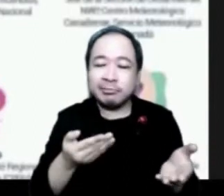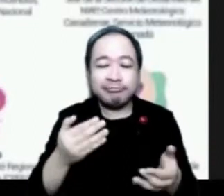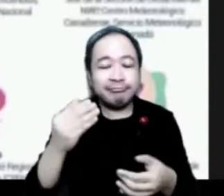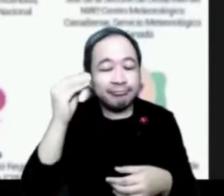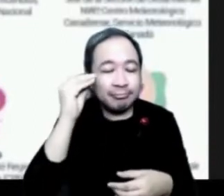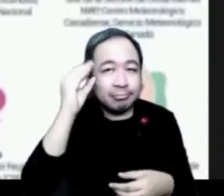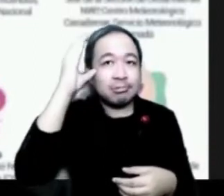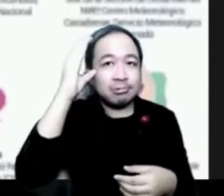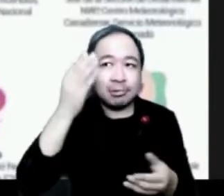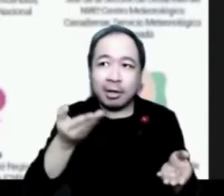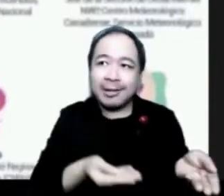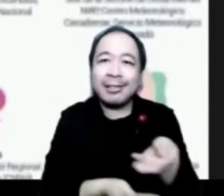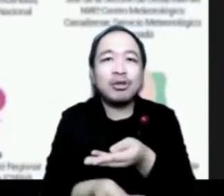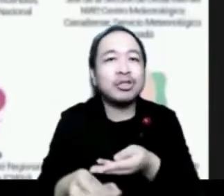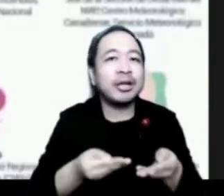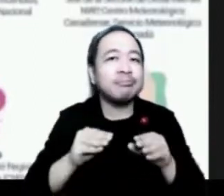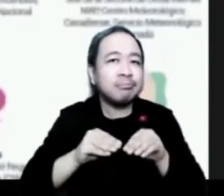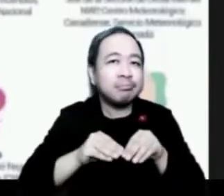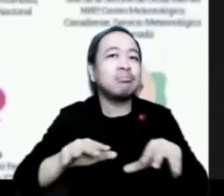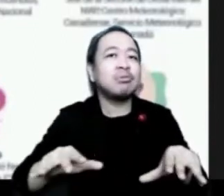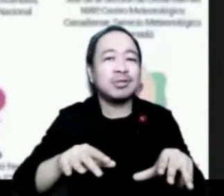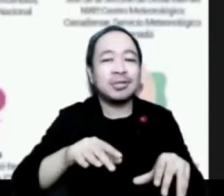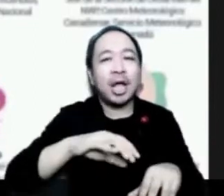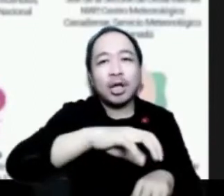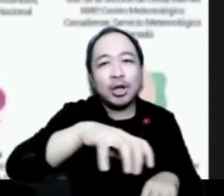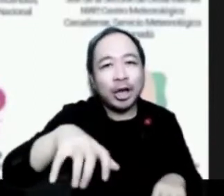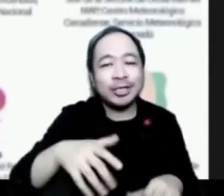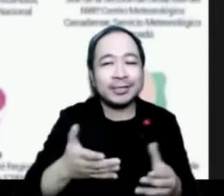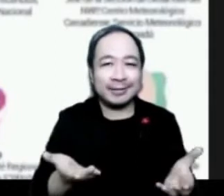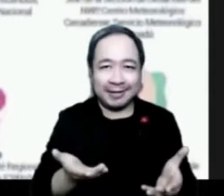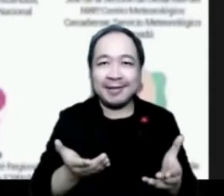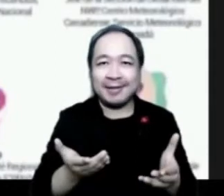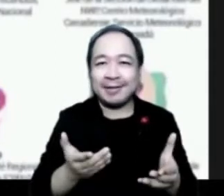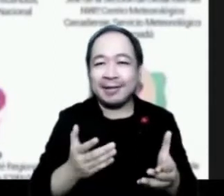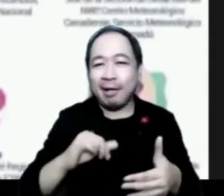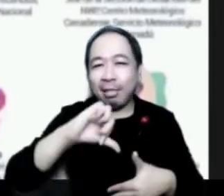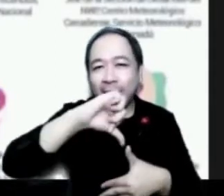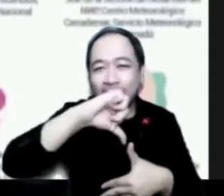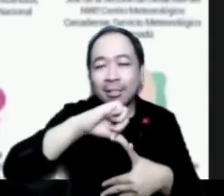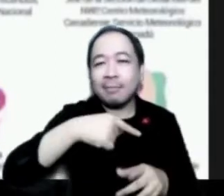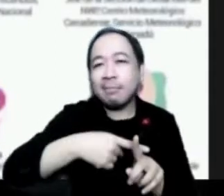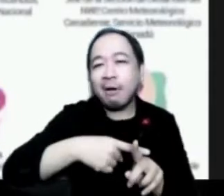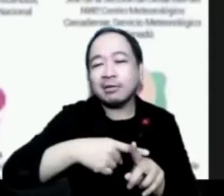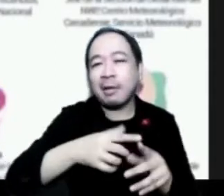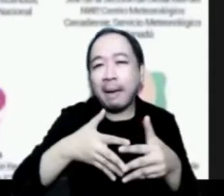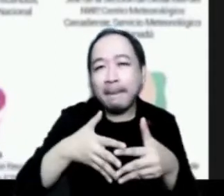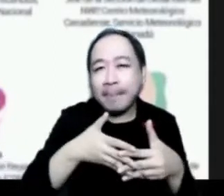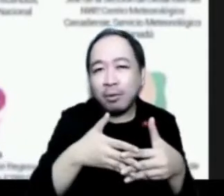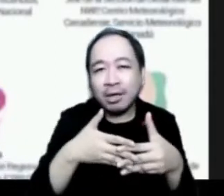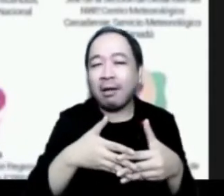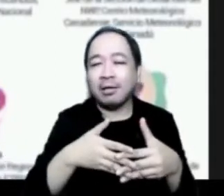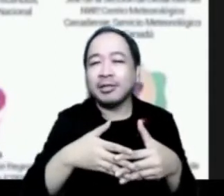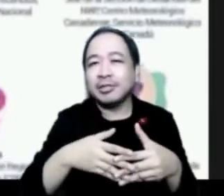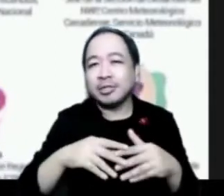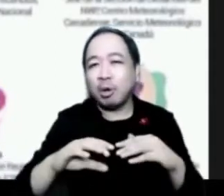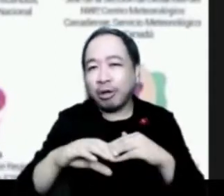with all the countries in the region. And the people who have to deal with all these hazards,